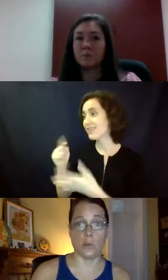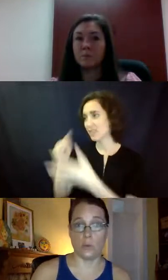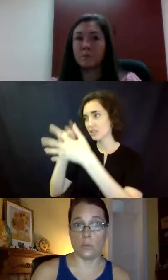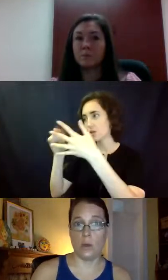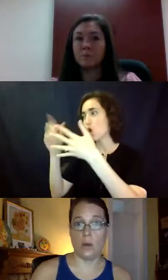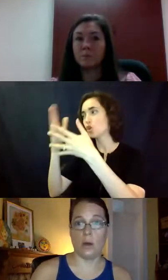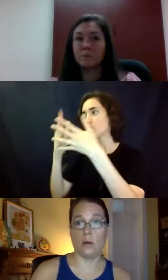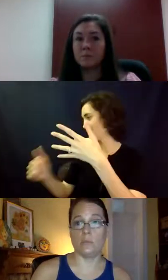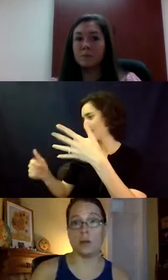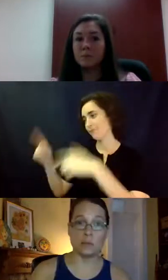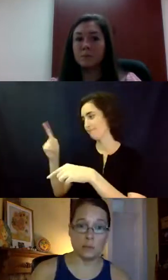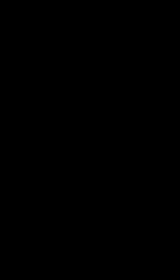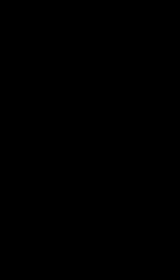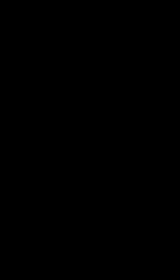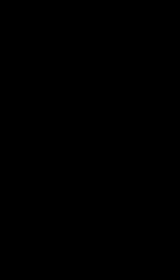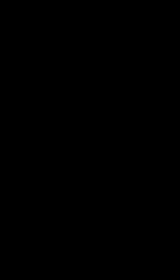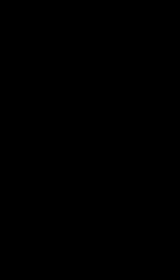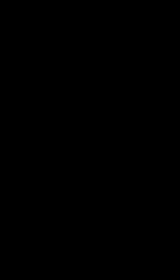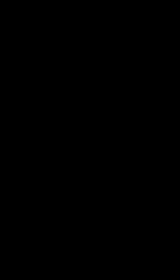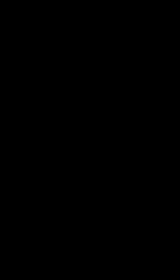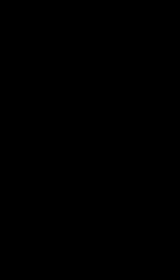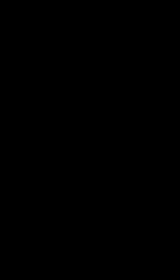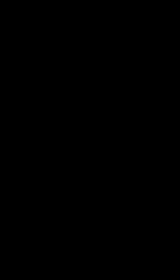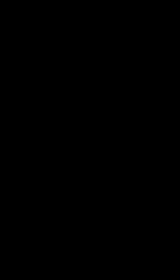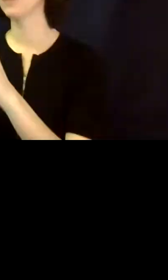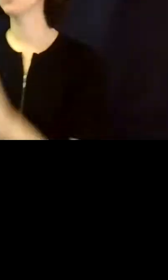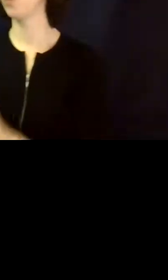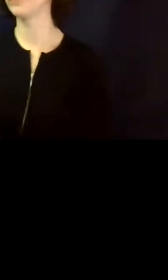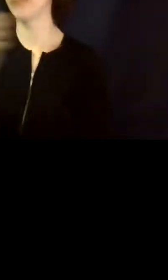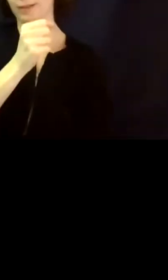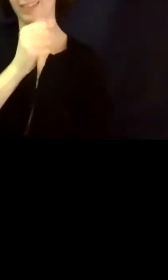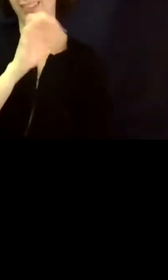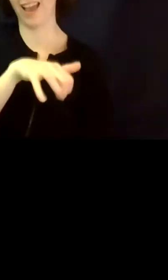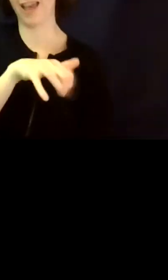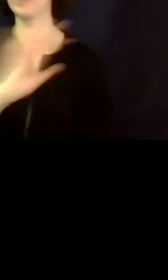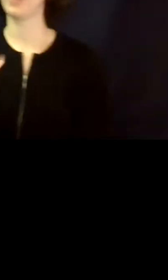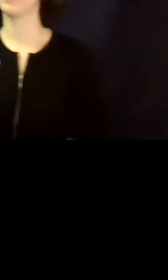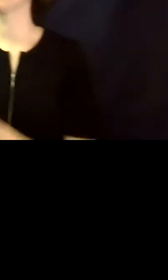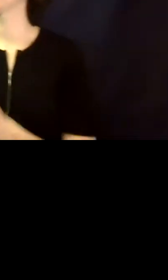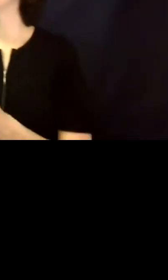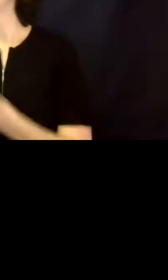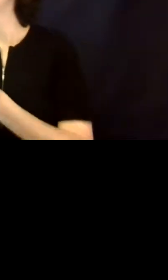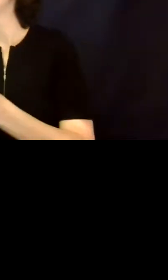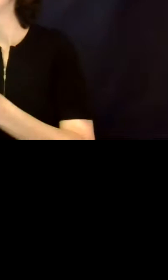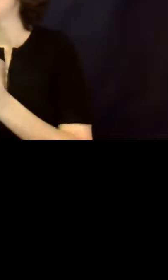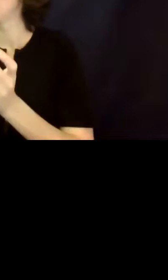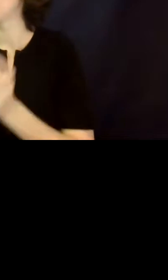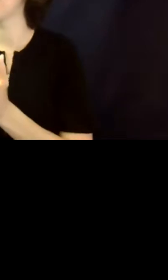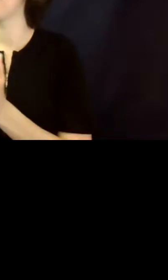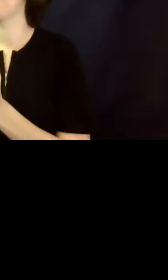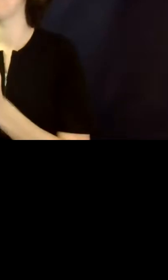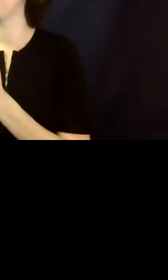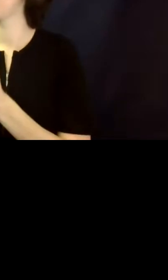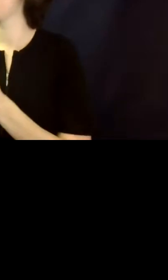on your own. Um, so either as to, um, property or as to, um, your